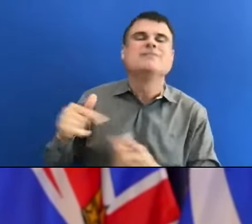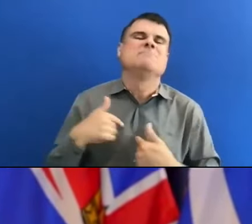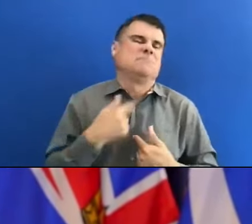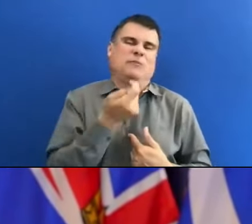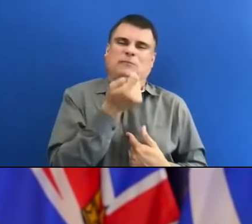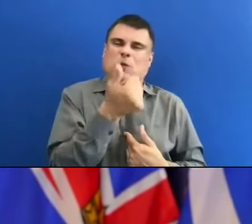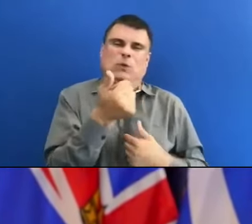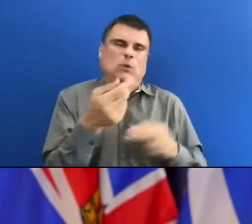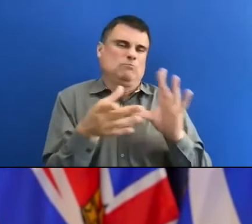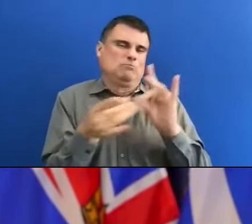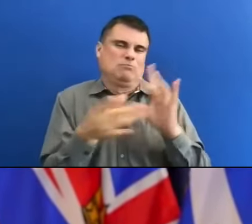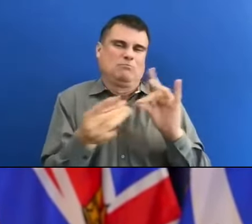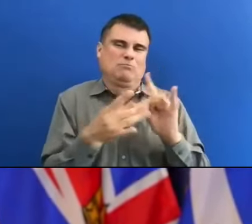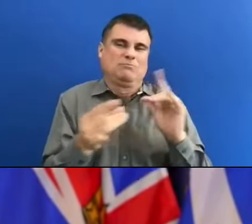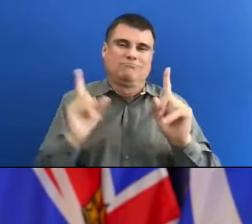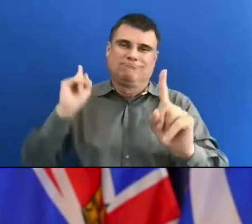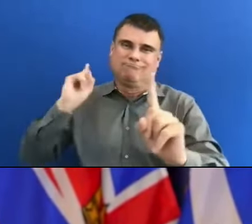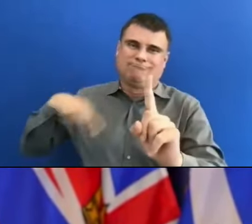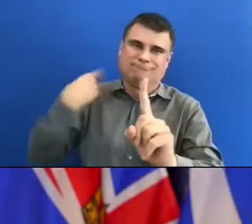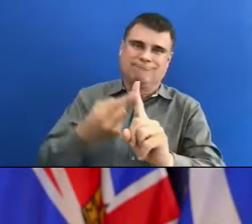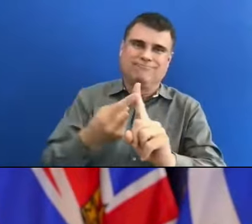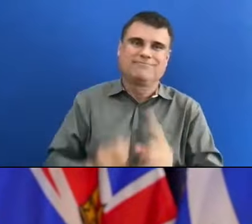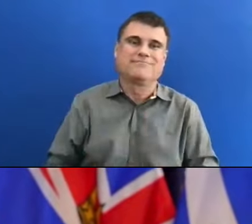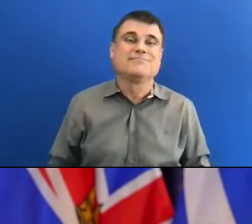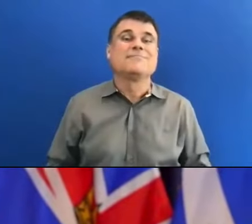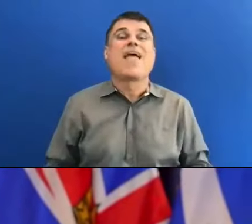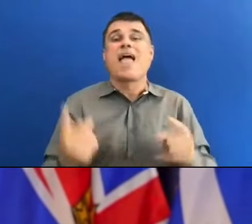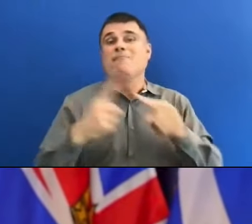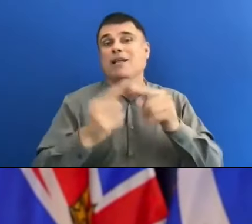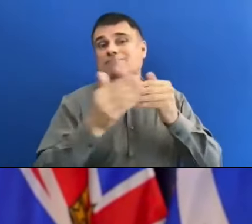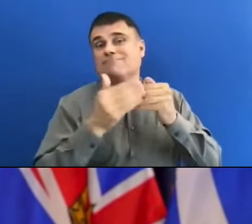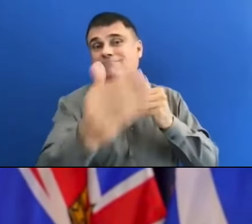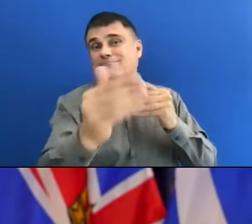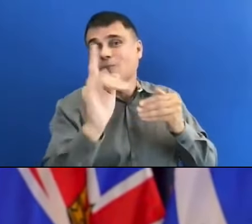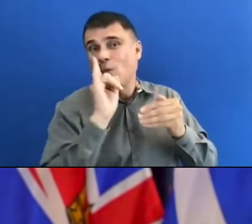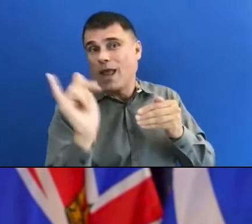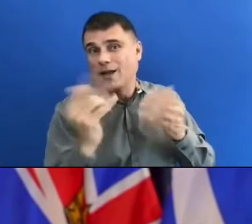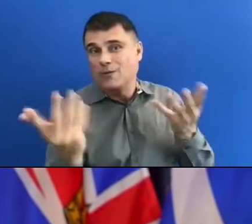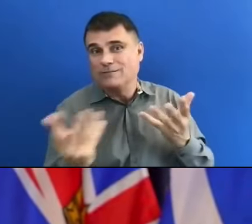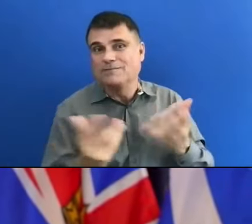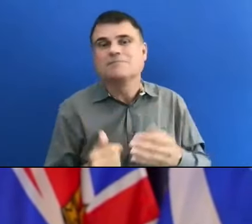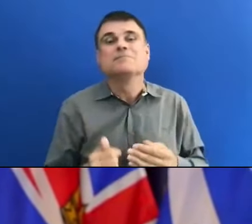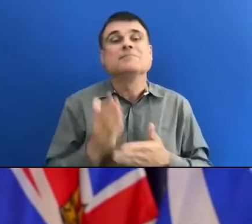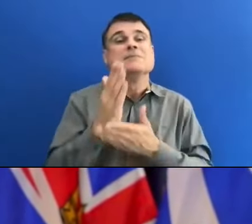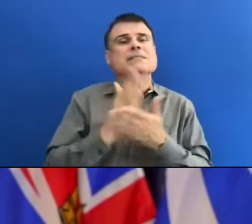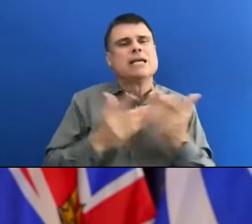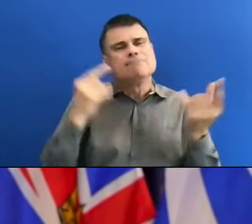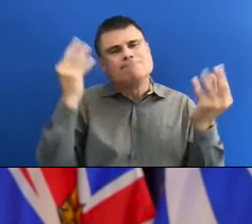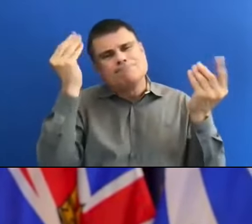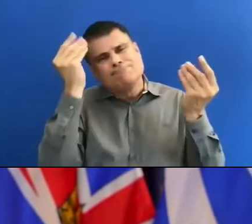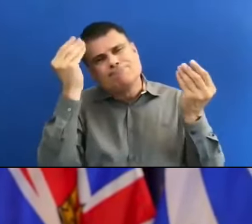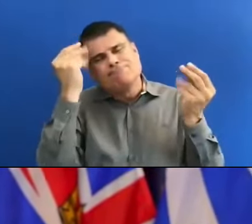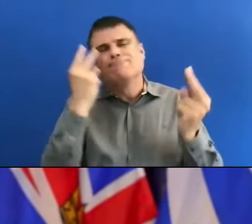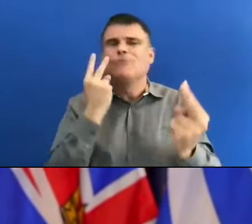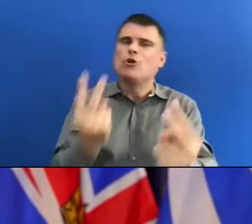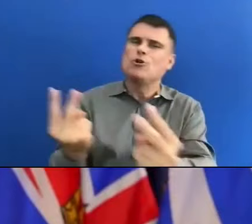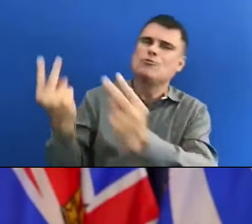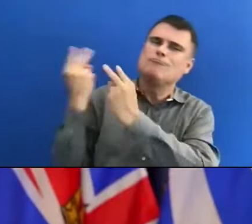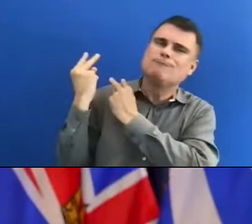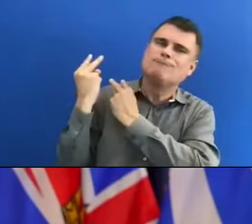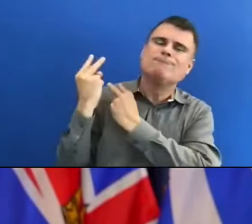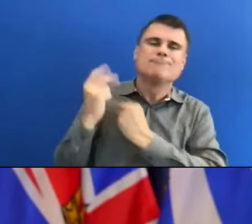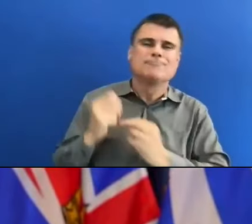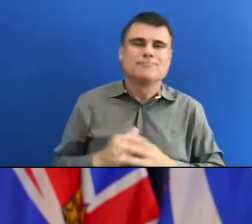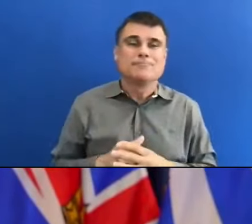are and the things that lie ahead and a couple of reflections of where we have been. think that throughout our pandemic